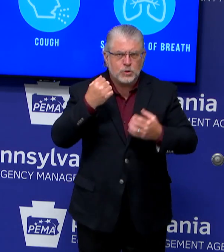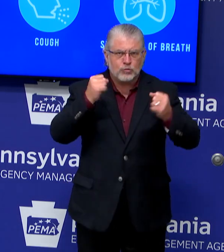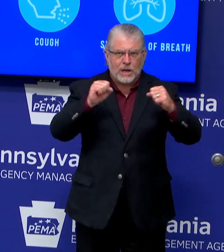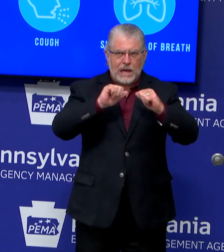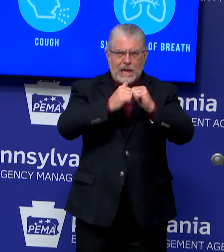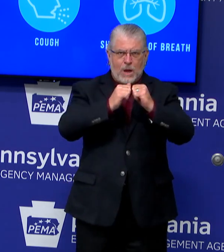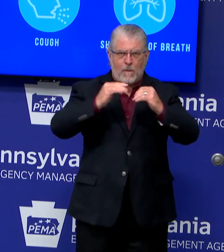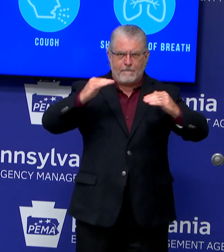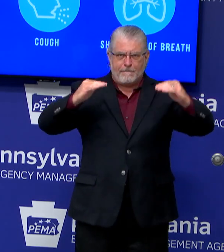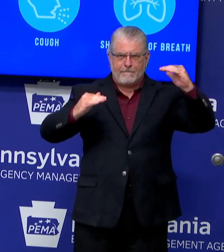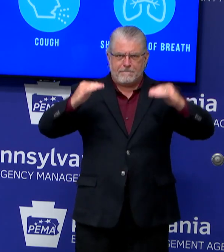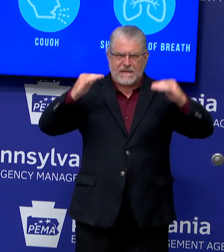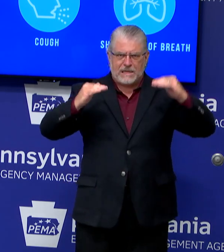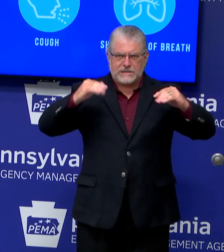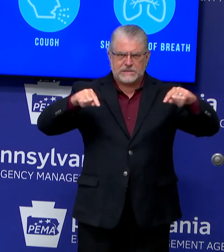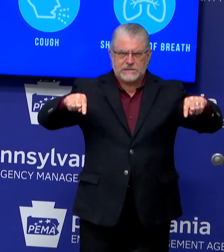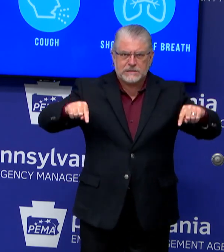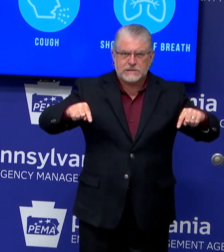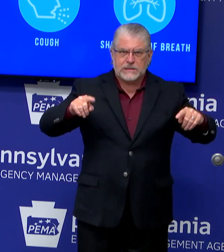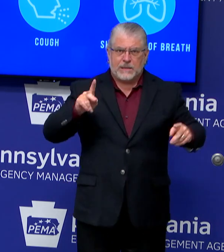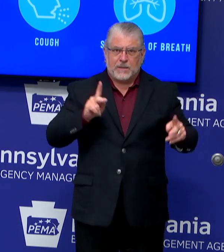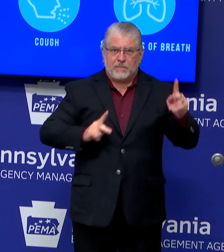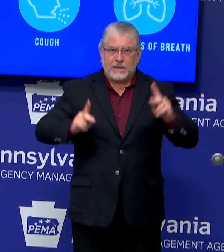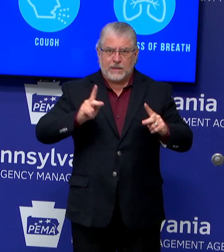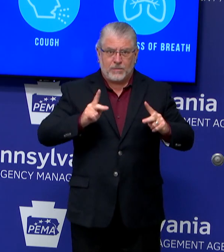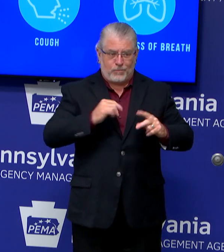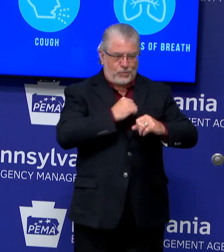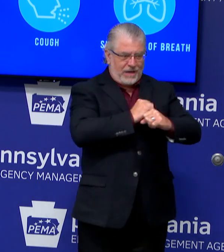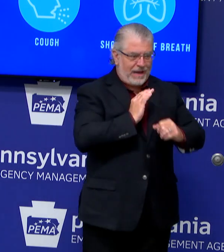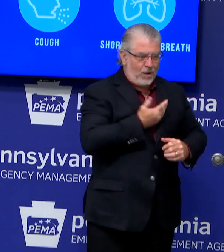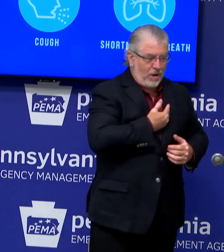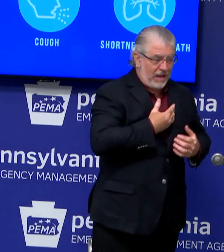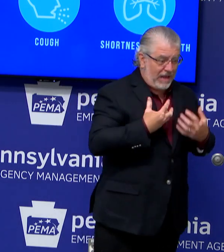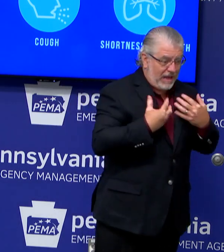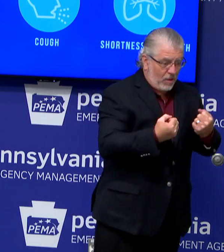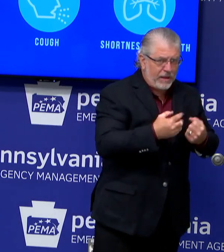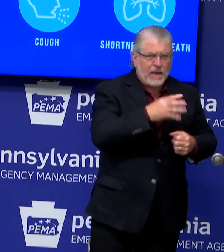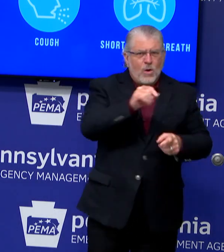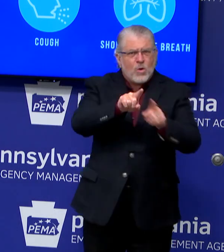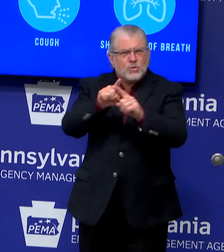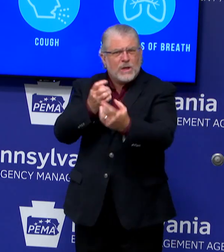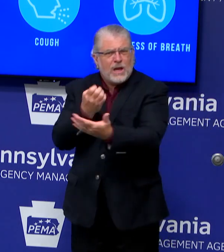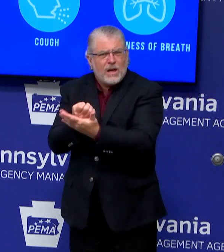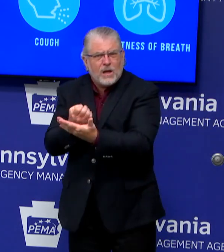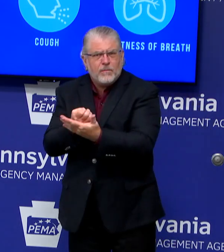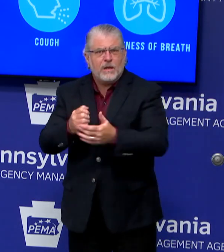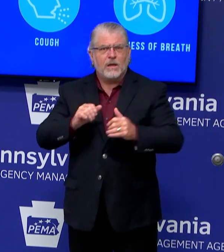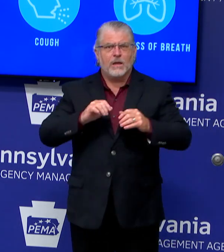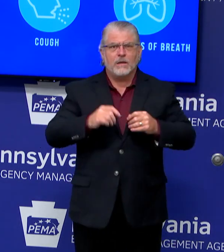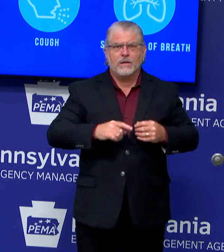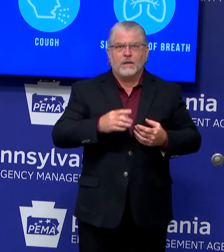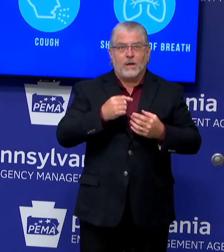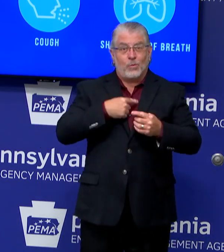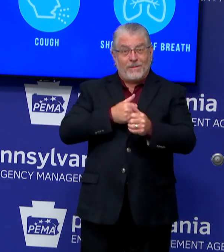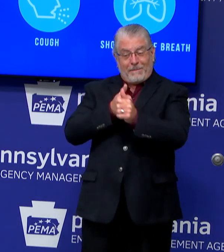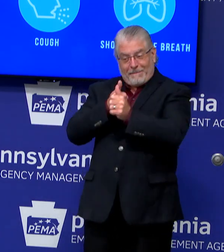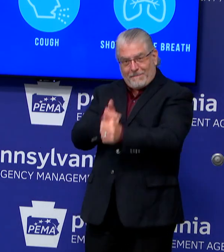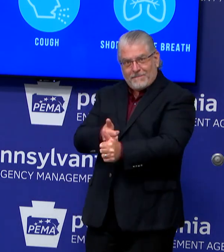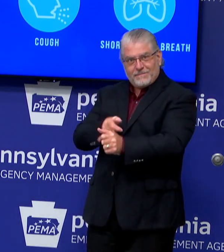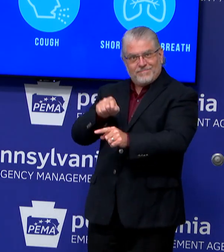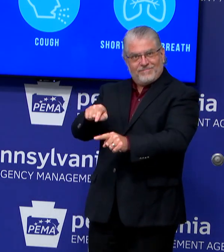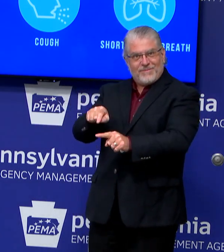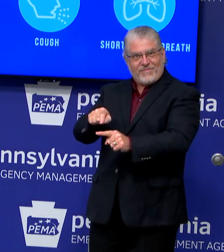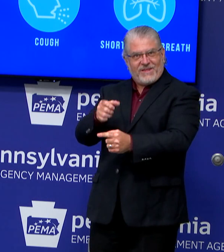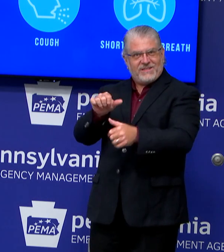with public health. And we've done that by relying on science, by relying on evidence. So decisions